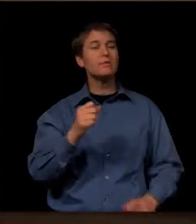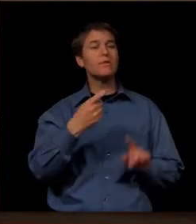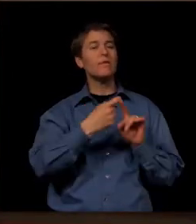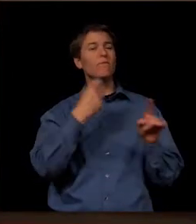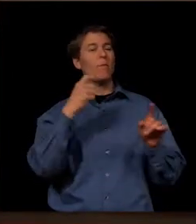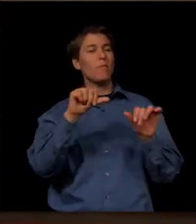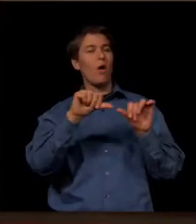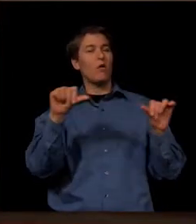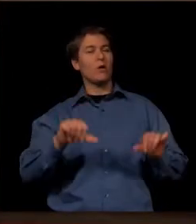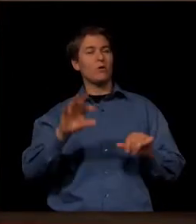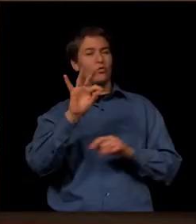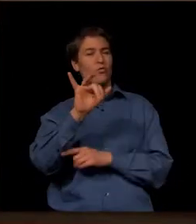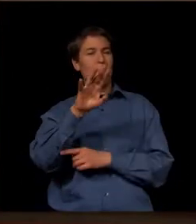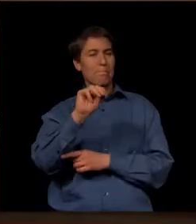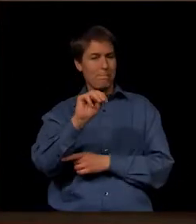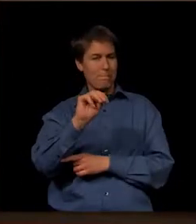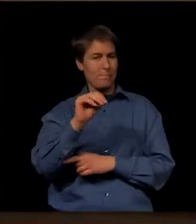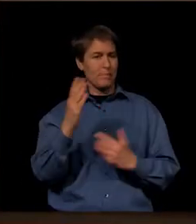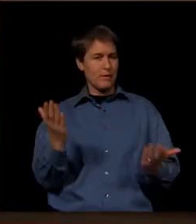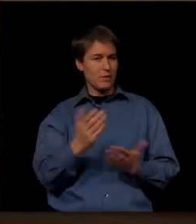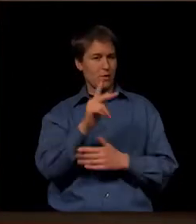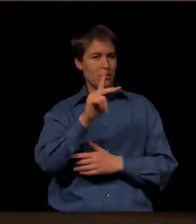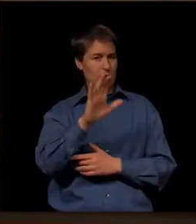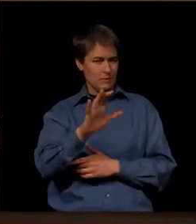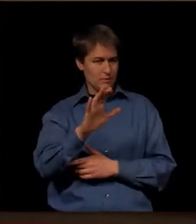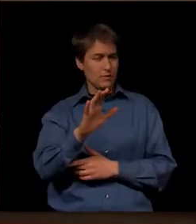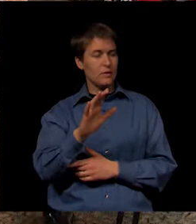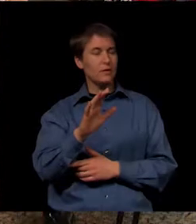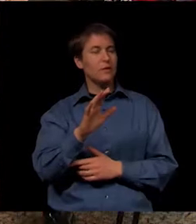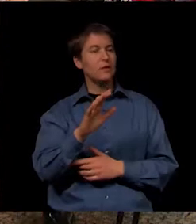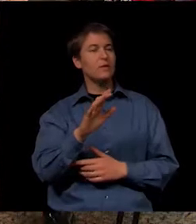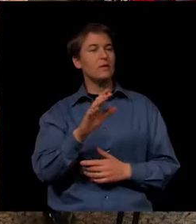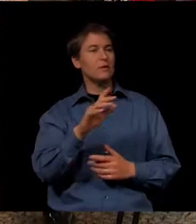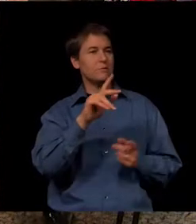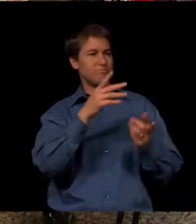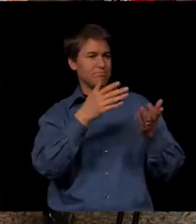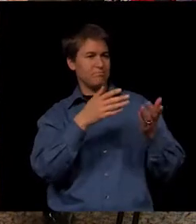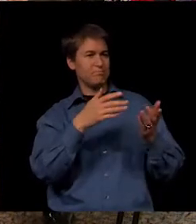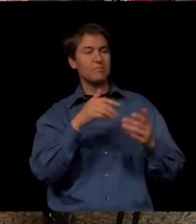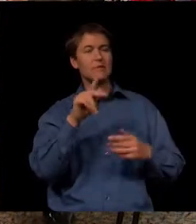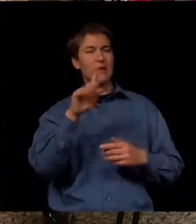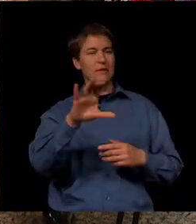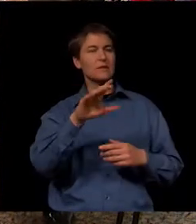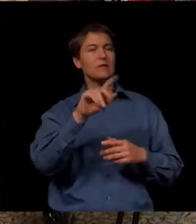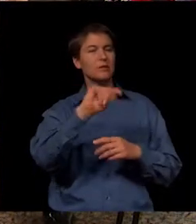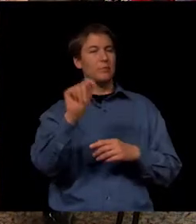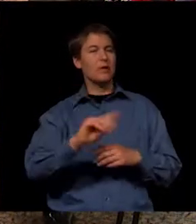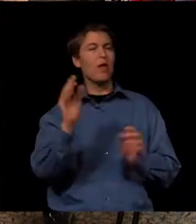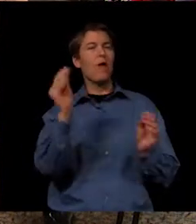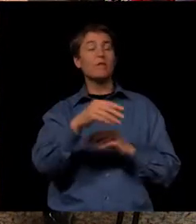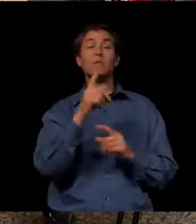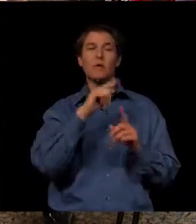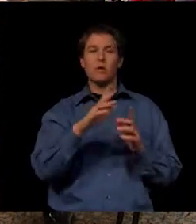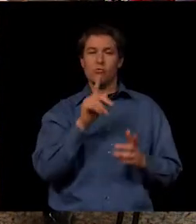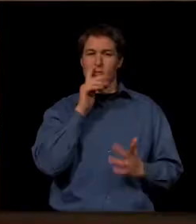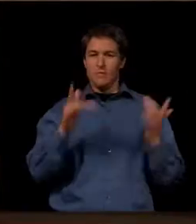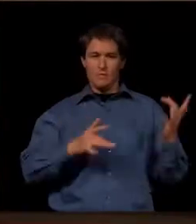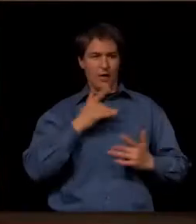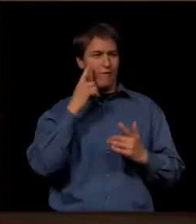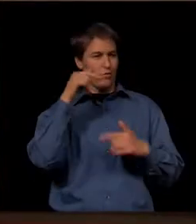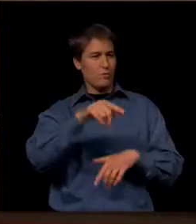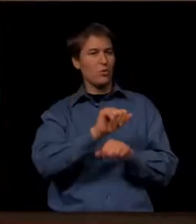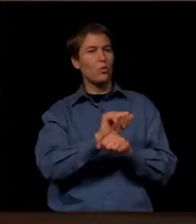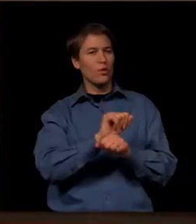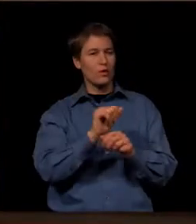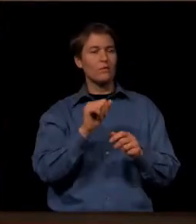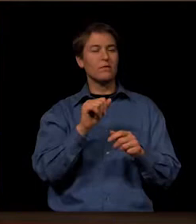from an architectural firm here in Kansas City, Kansas City and Topeka offices. But we are thrilled to have him on board to be working with Greg.